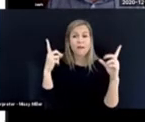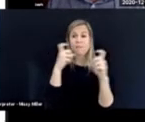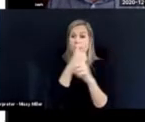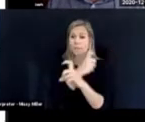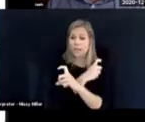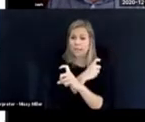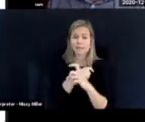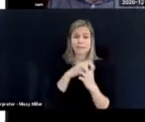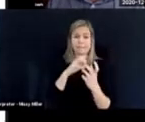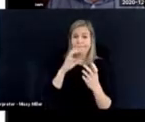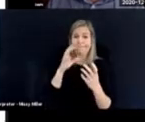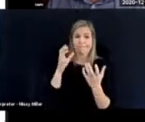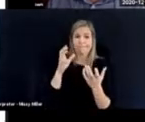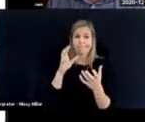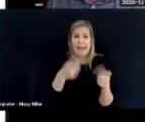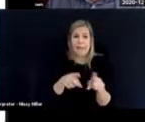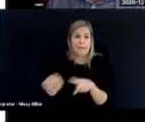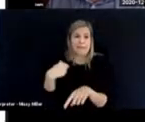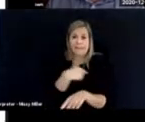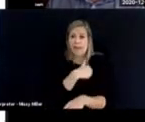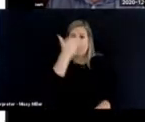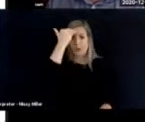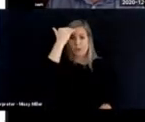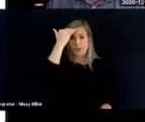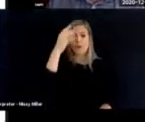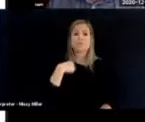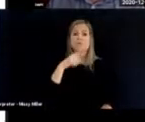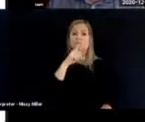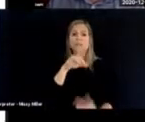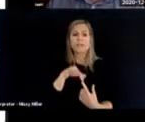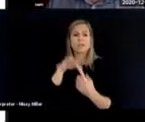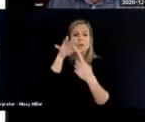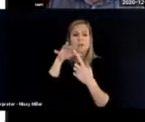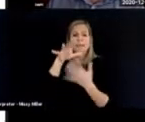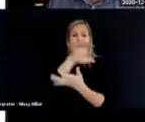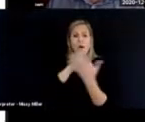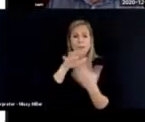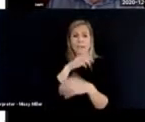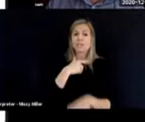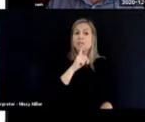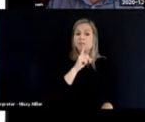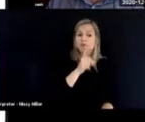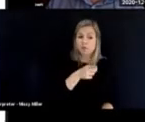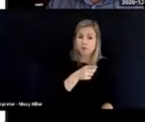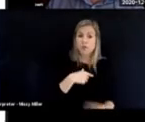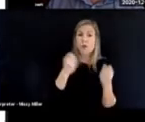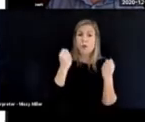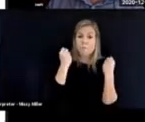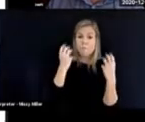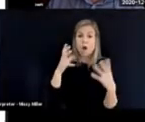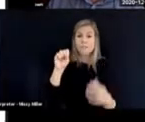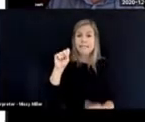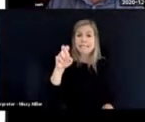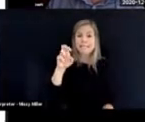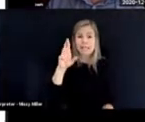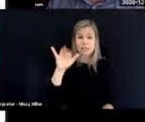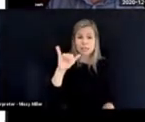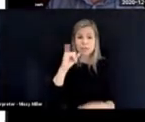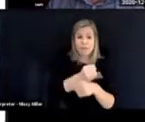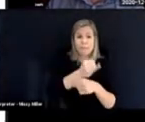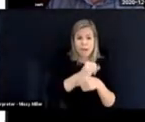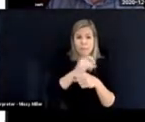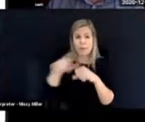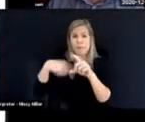complex conditions we know. And the unique combination of true multi-sensory impairment with